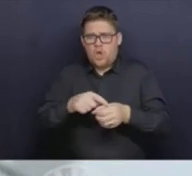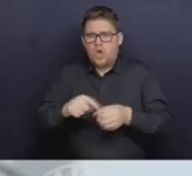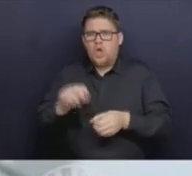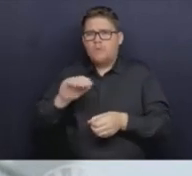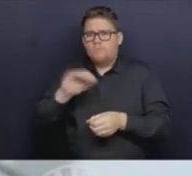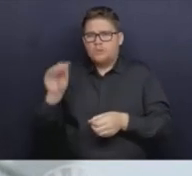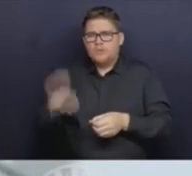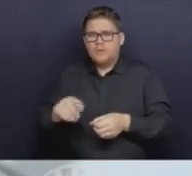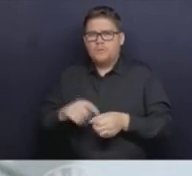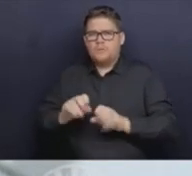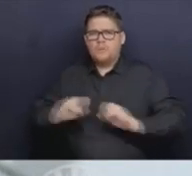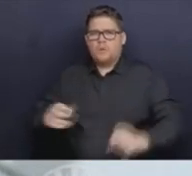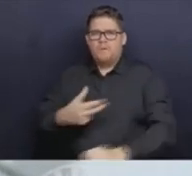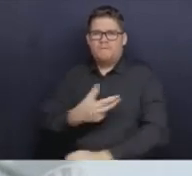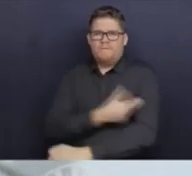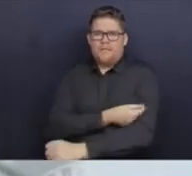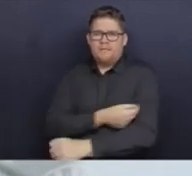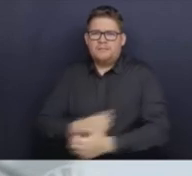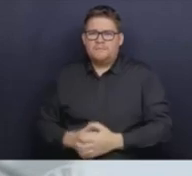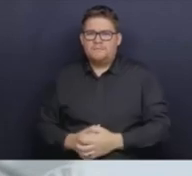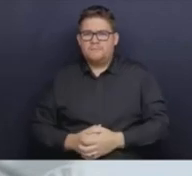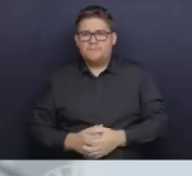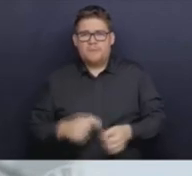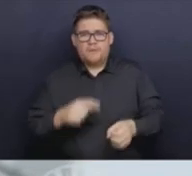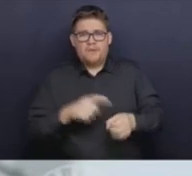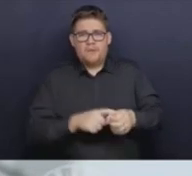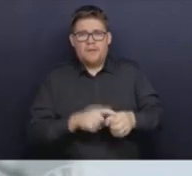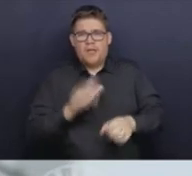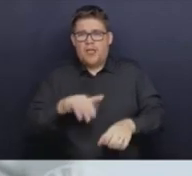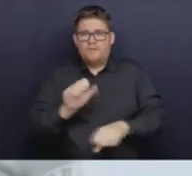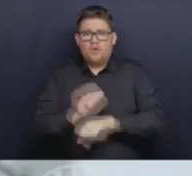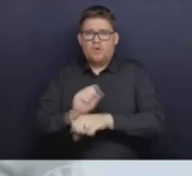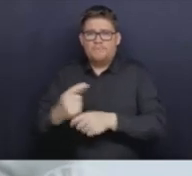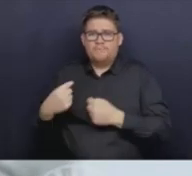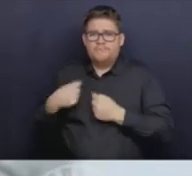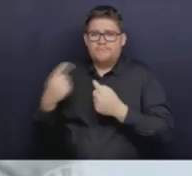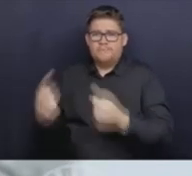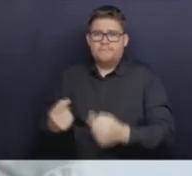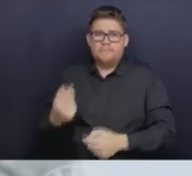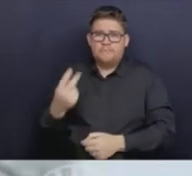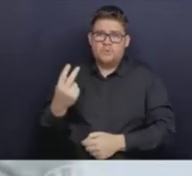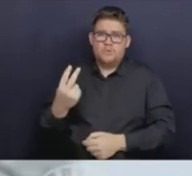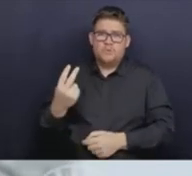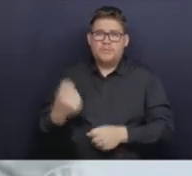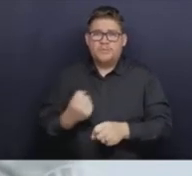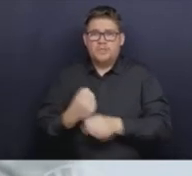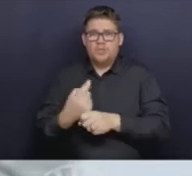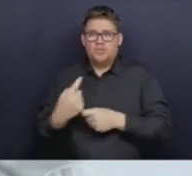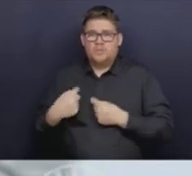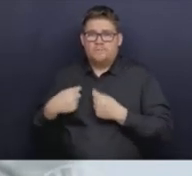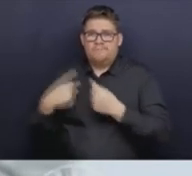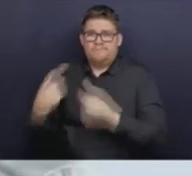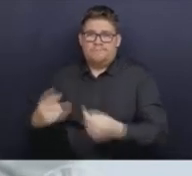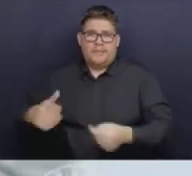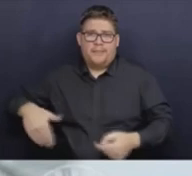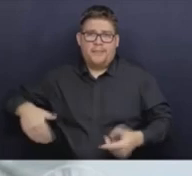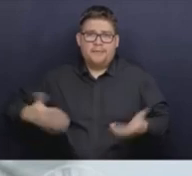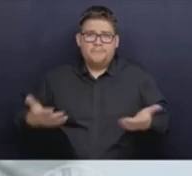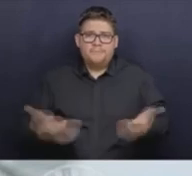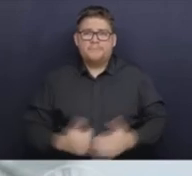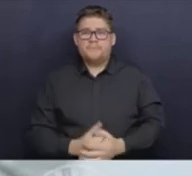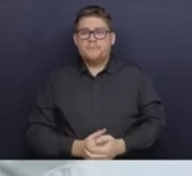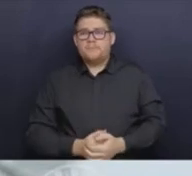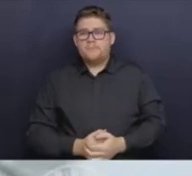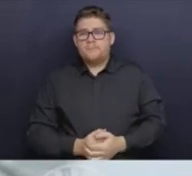not been in the healthcare for some time. And we know how important it is to have